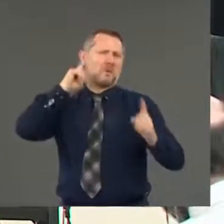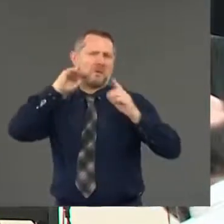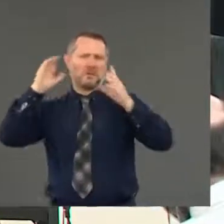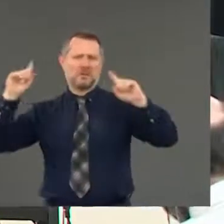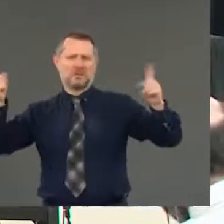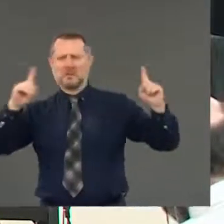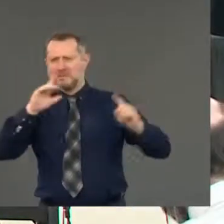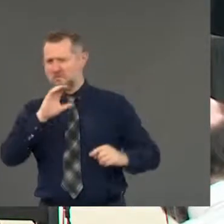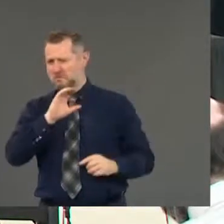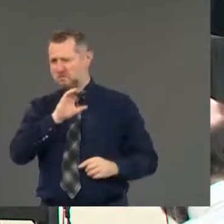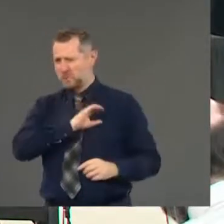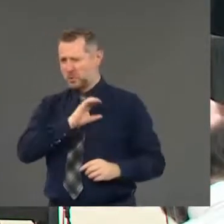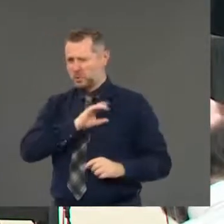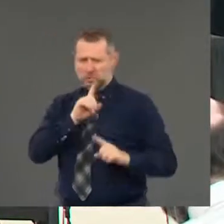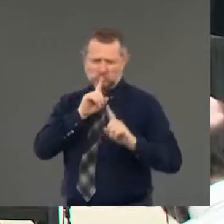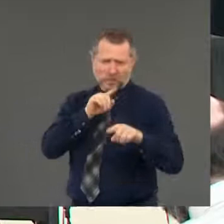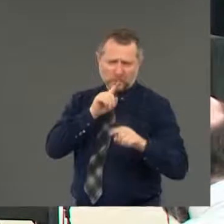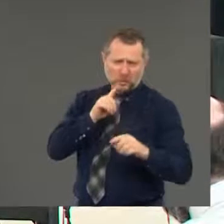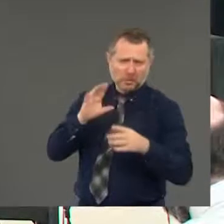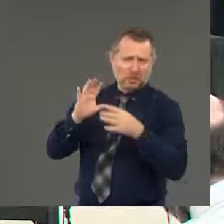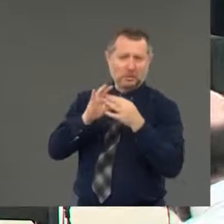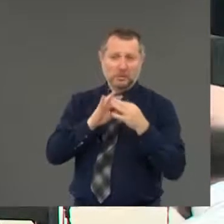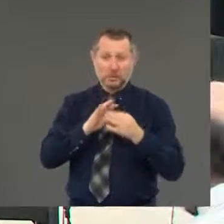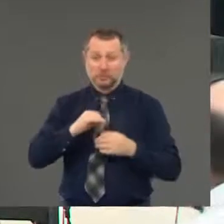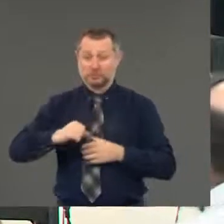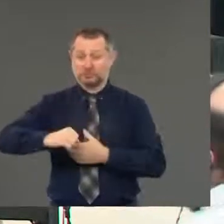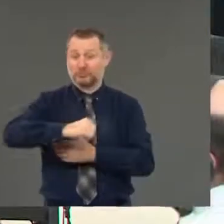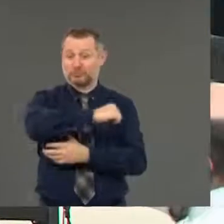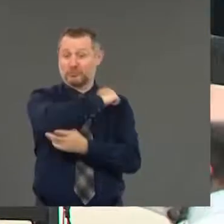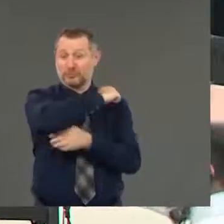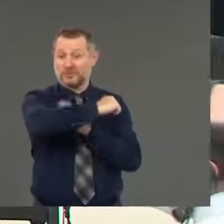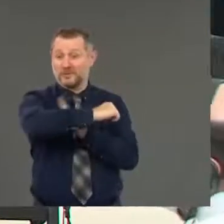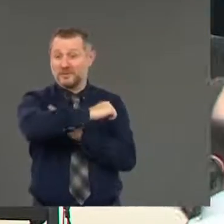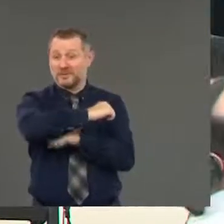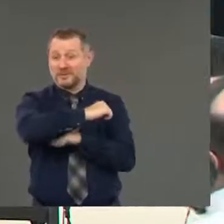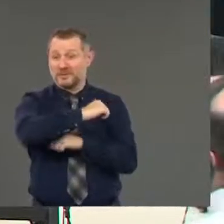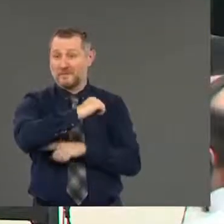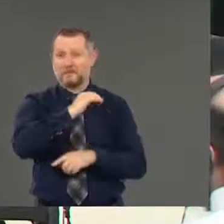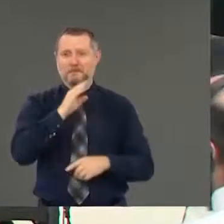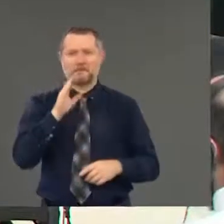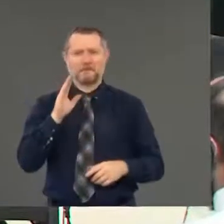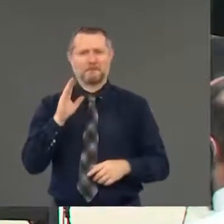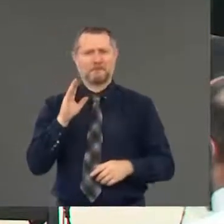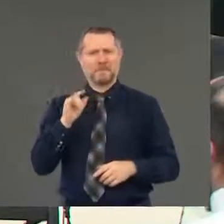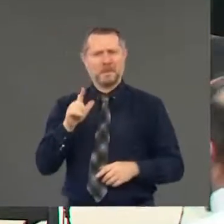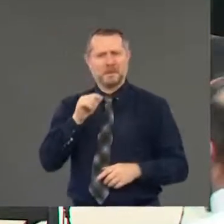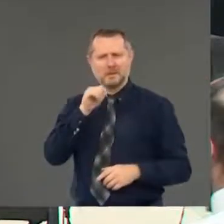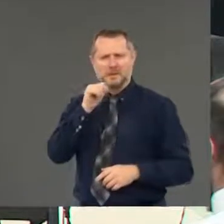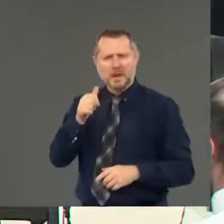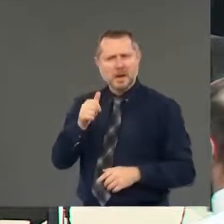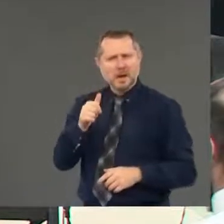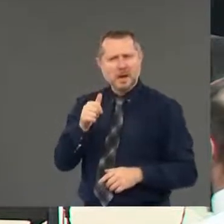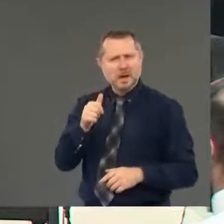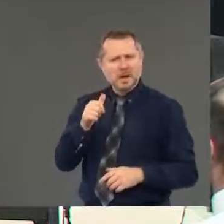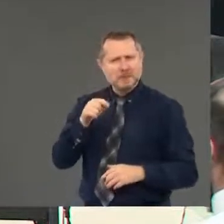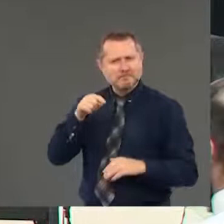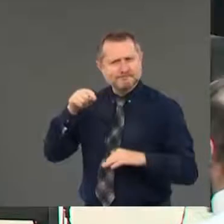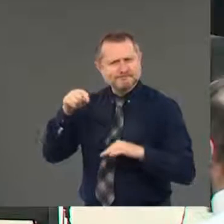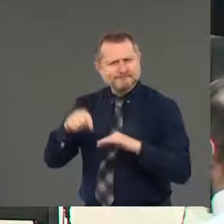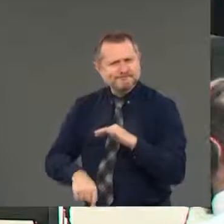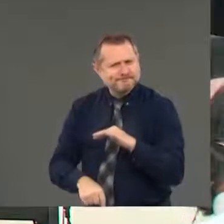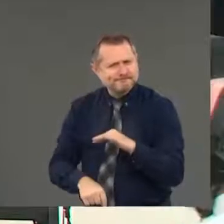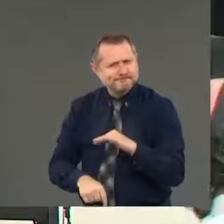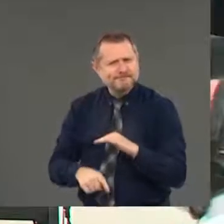think, some of them, for example, the chokehold bill is not as comprehensive as the state one. The state kind of supersede the council in this case.